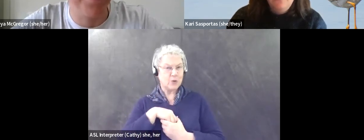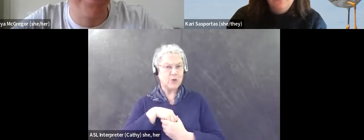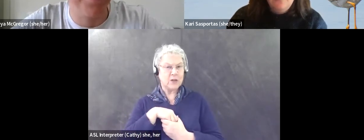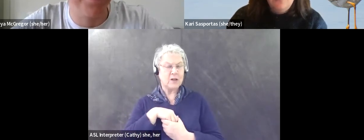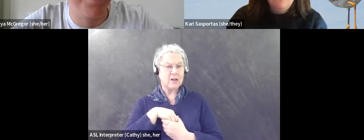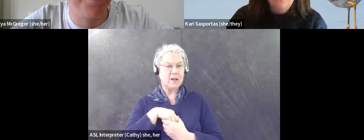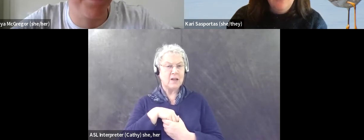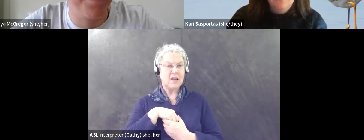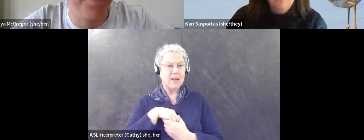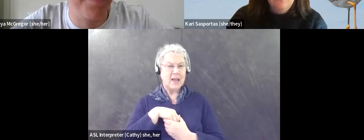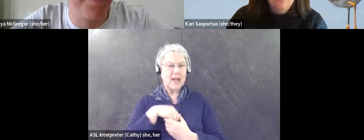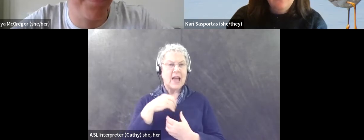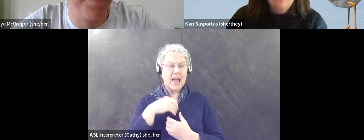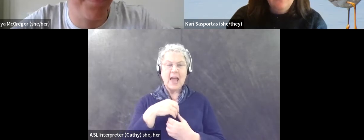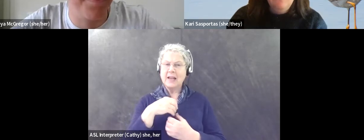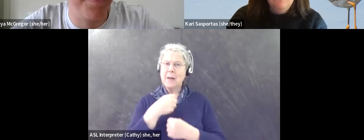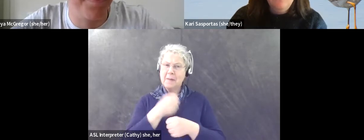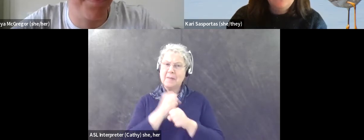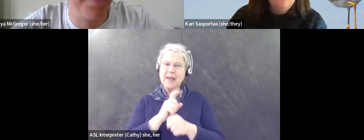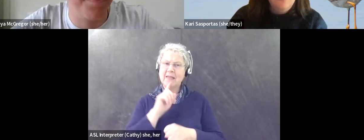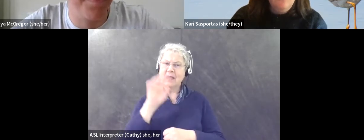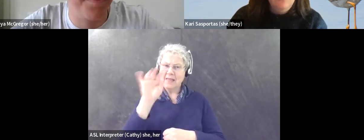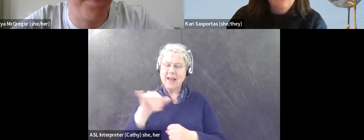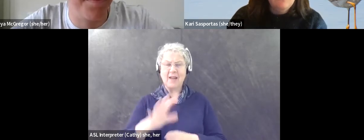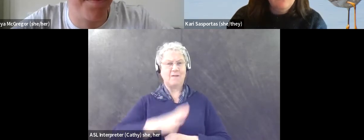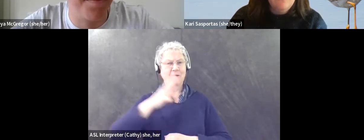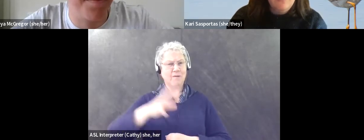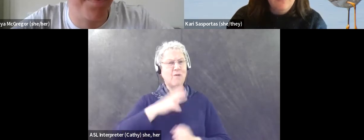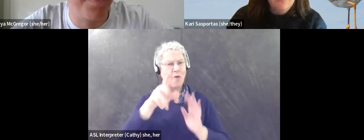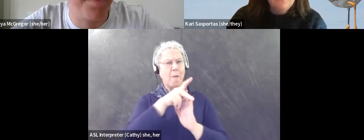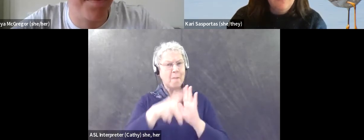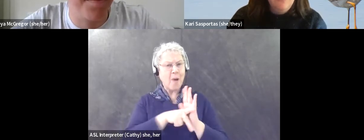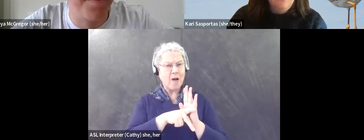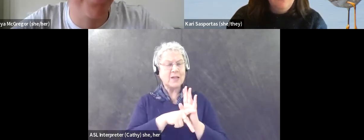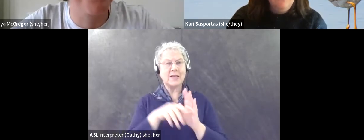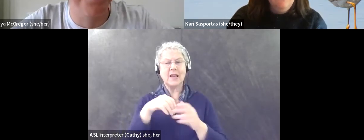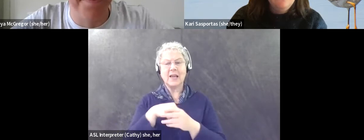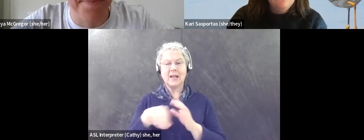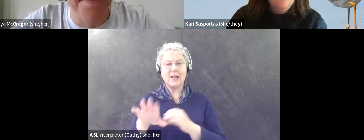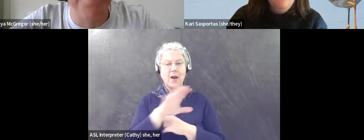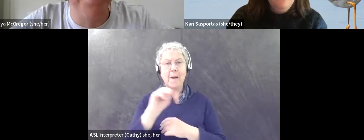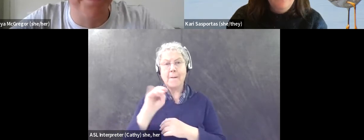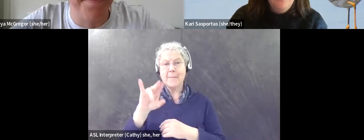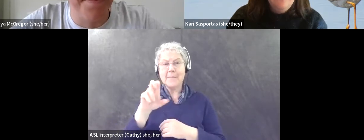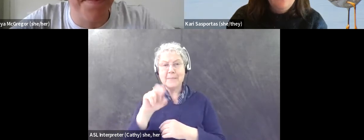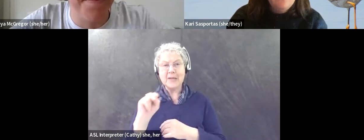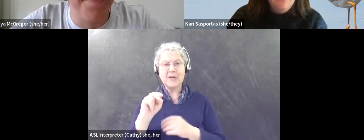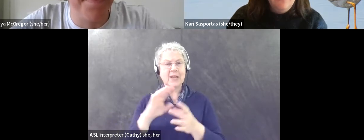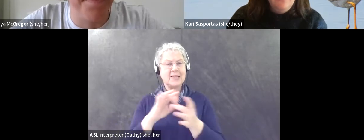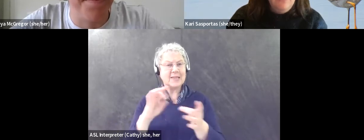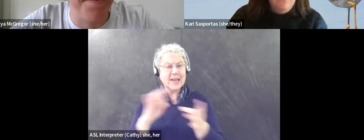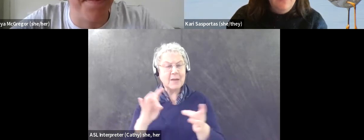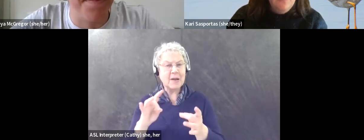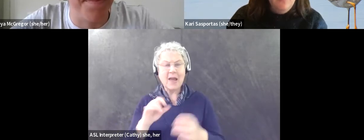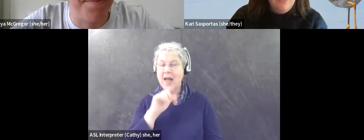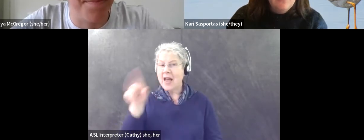codified in, in like a mission statement or code of conduct and not just write it